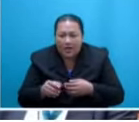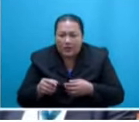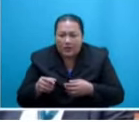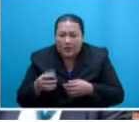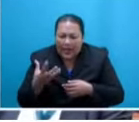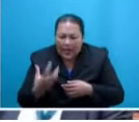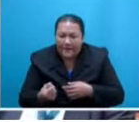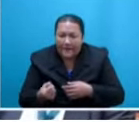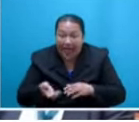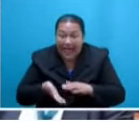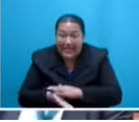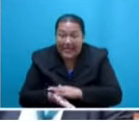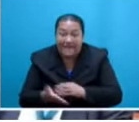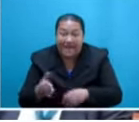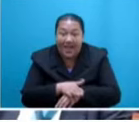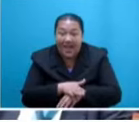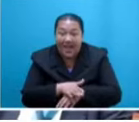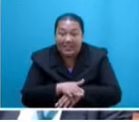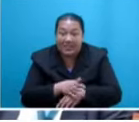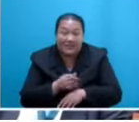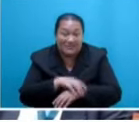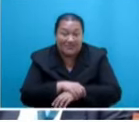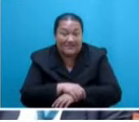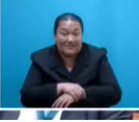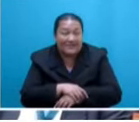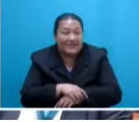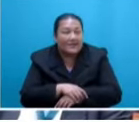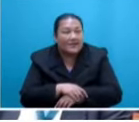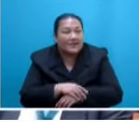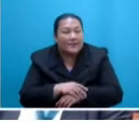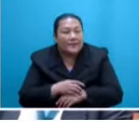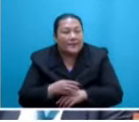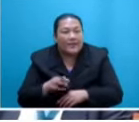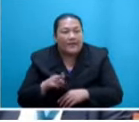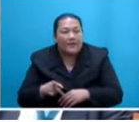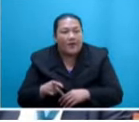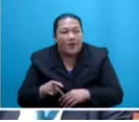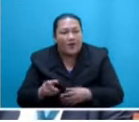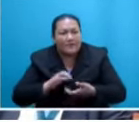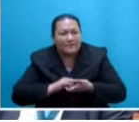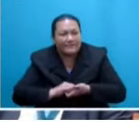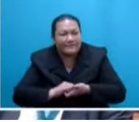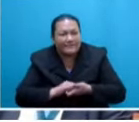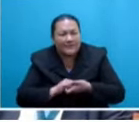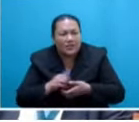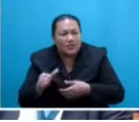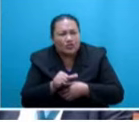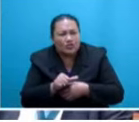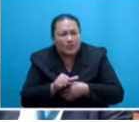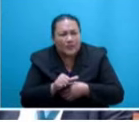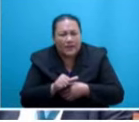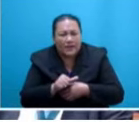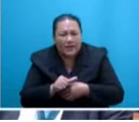right to strike, having exhausted all avenues of negotiations, a constructive review of the